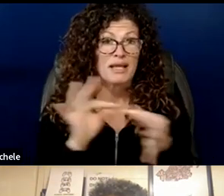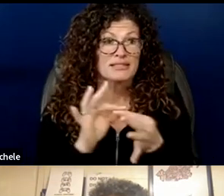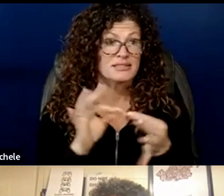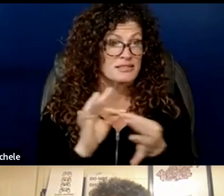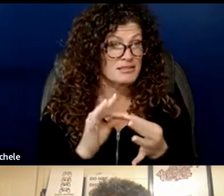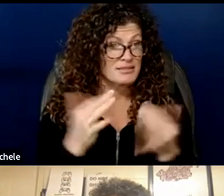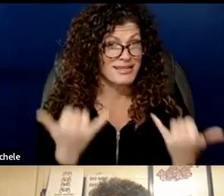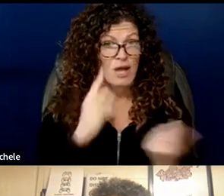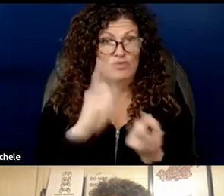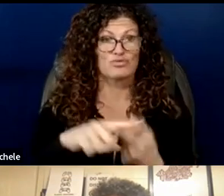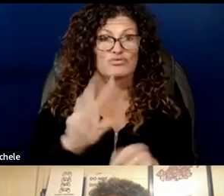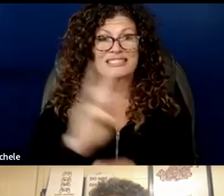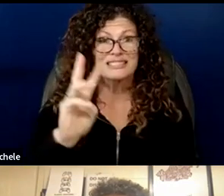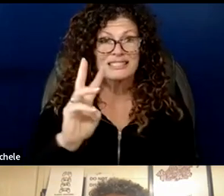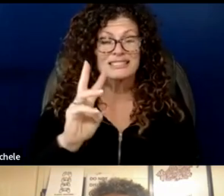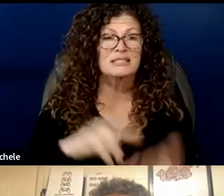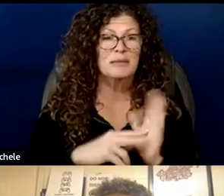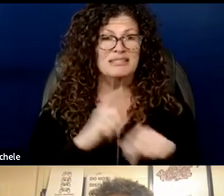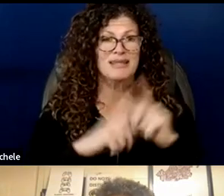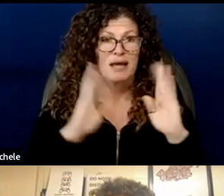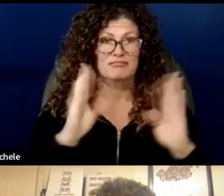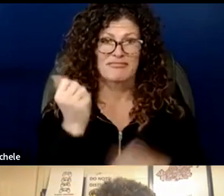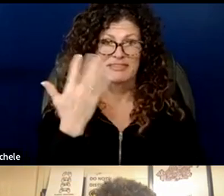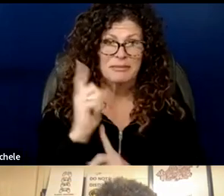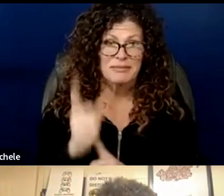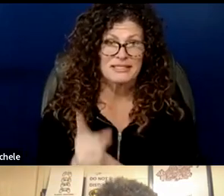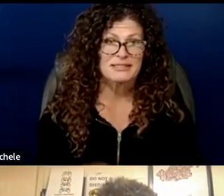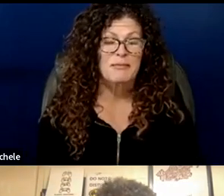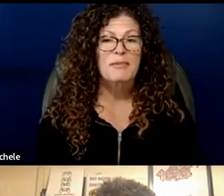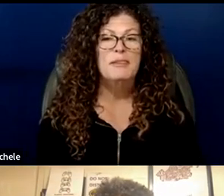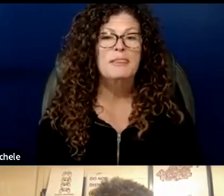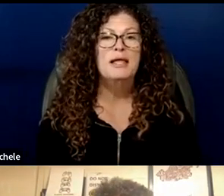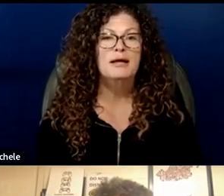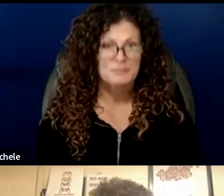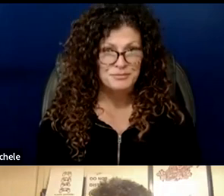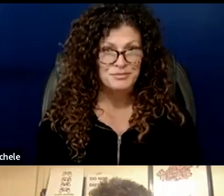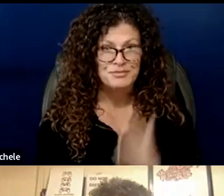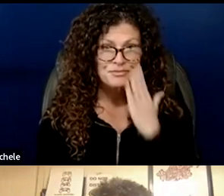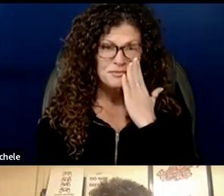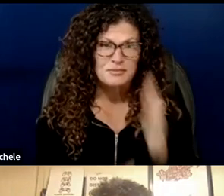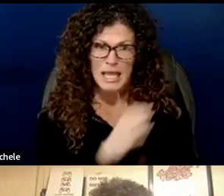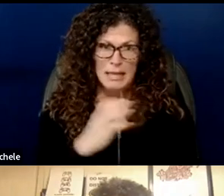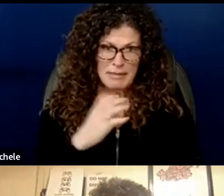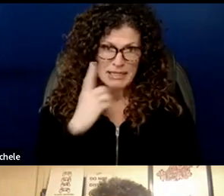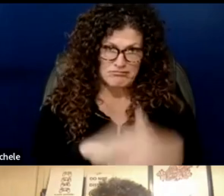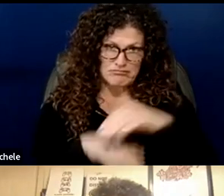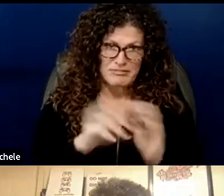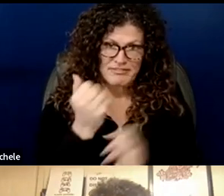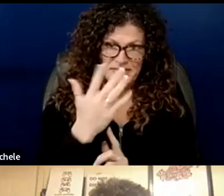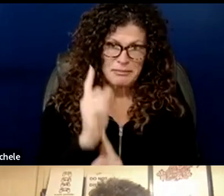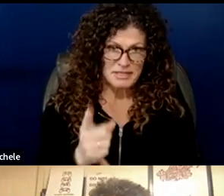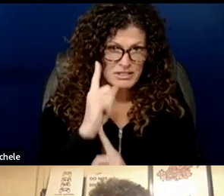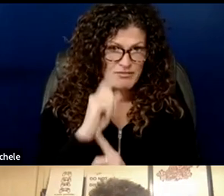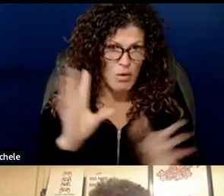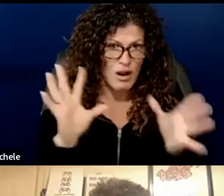'clock and that would allow for 15 minutes um the the committee has set aside up to 15 minutes tonight uh for